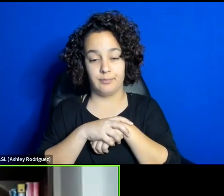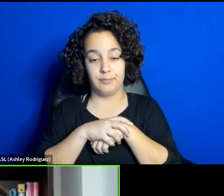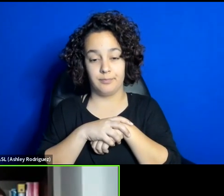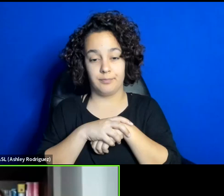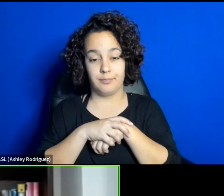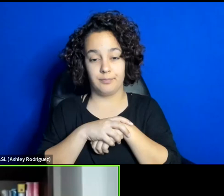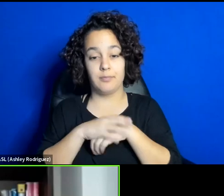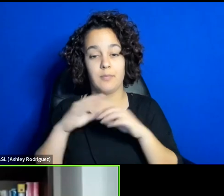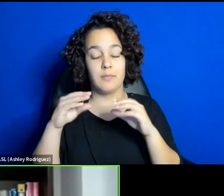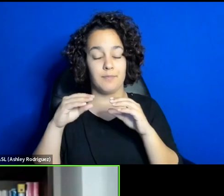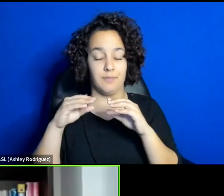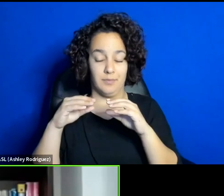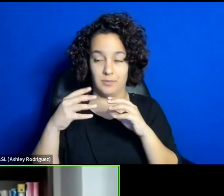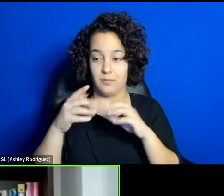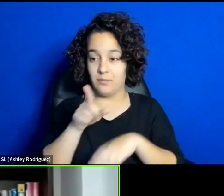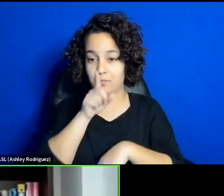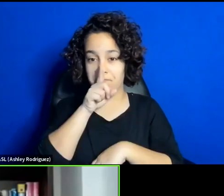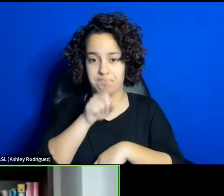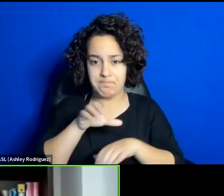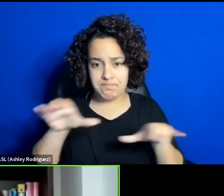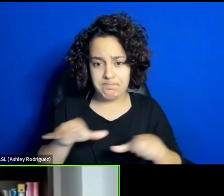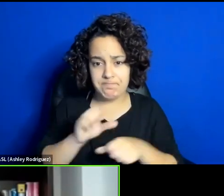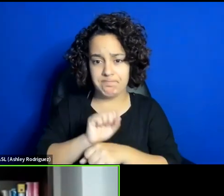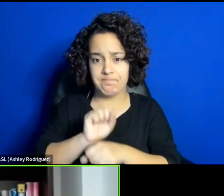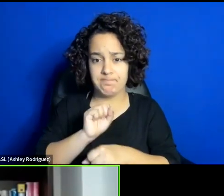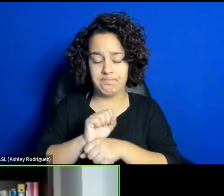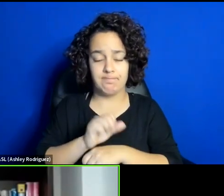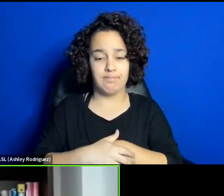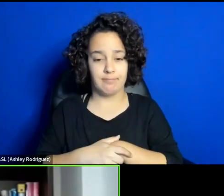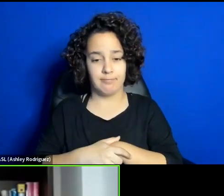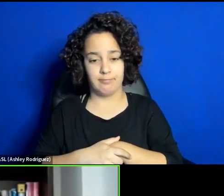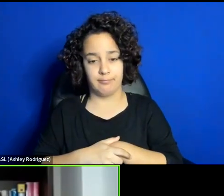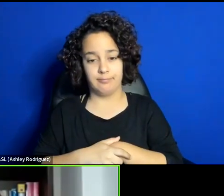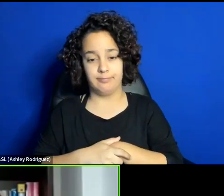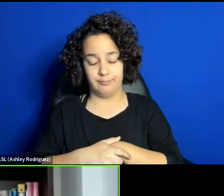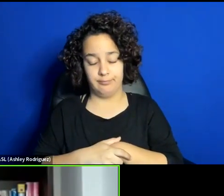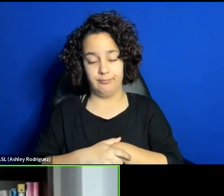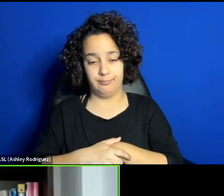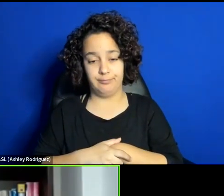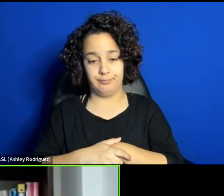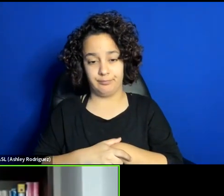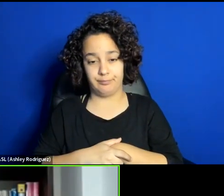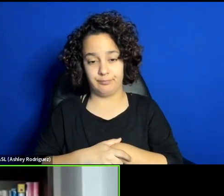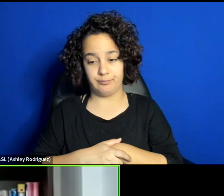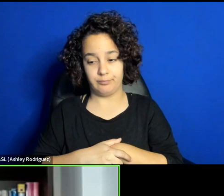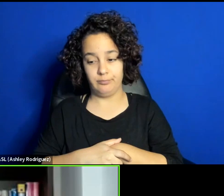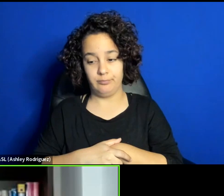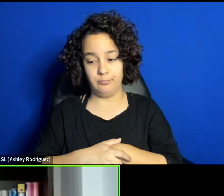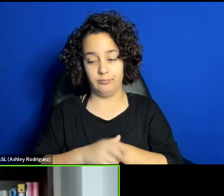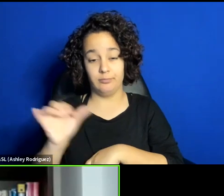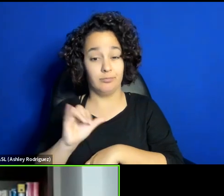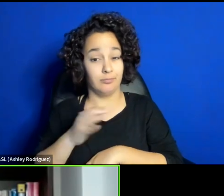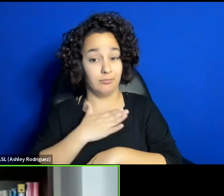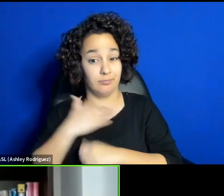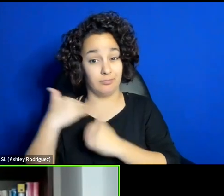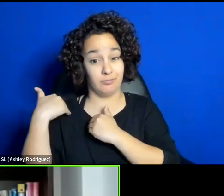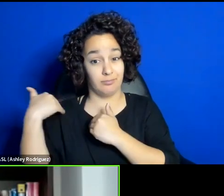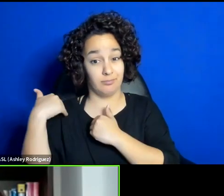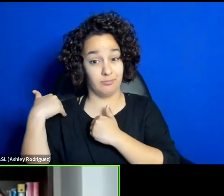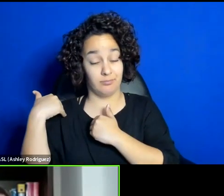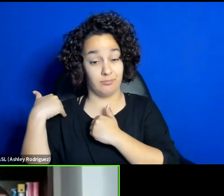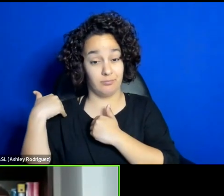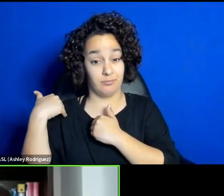Dr. productive than I can ever be without the accesses that I have had, but it's also my responsibility to